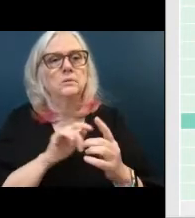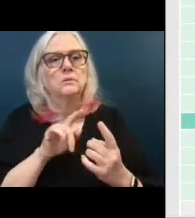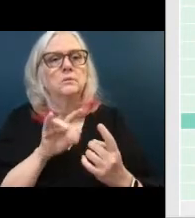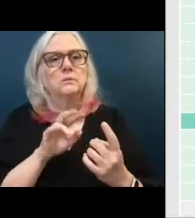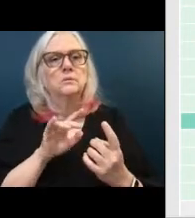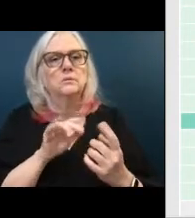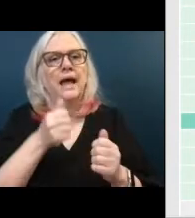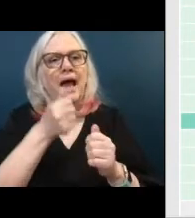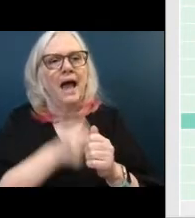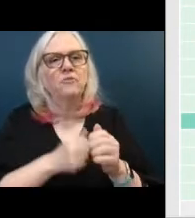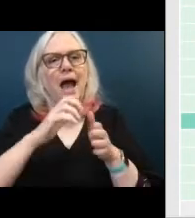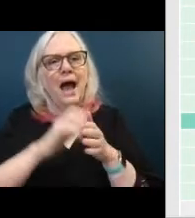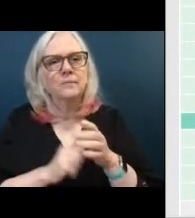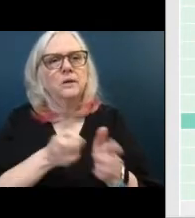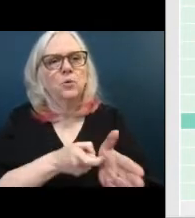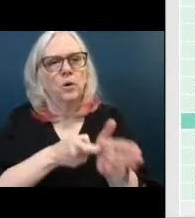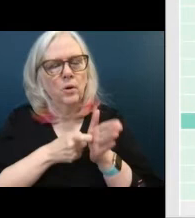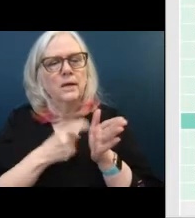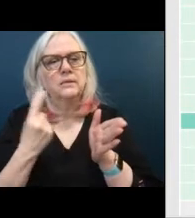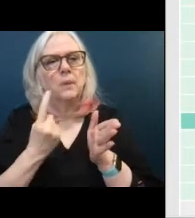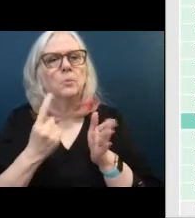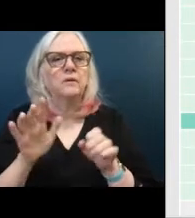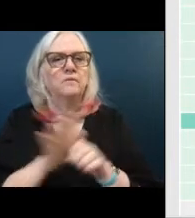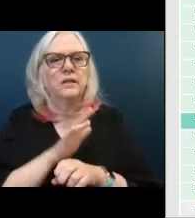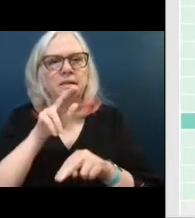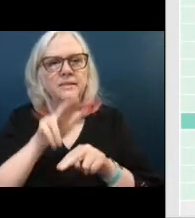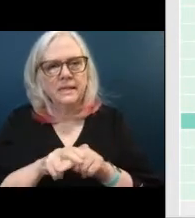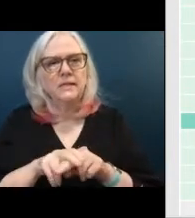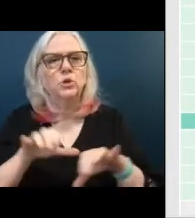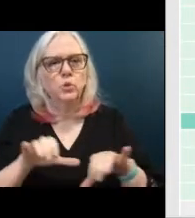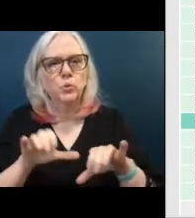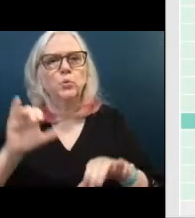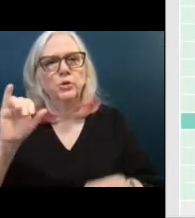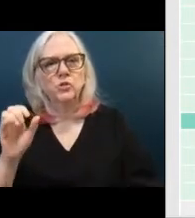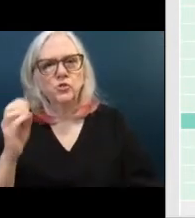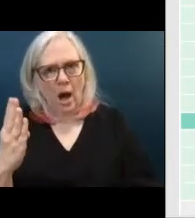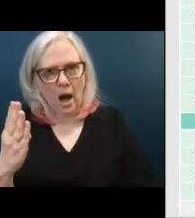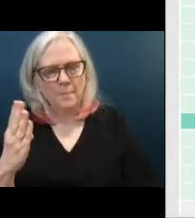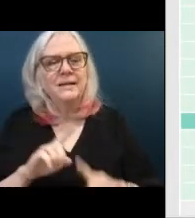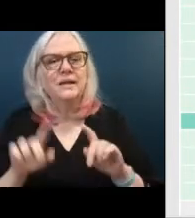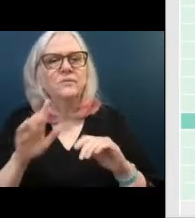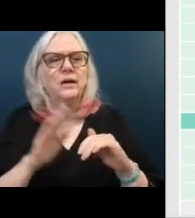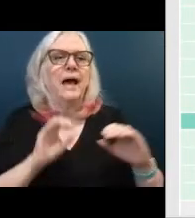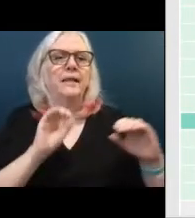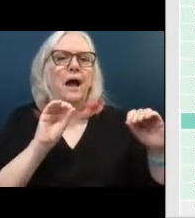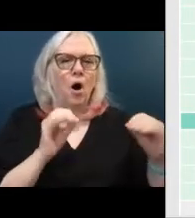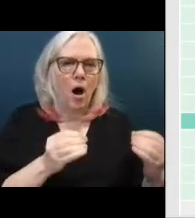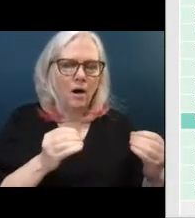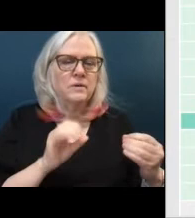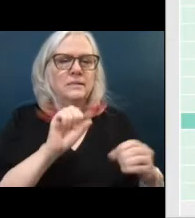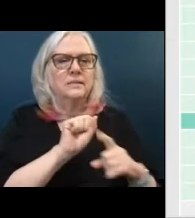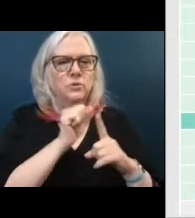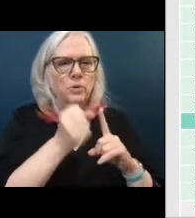every absence requires somebody to fill a seat to do the job unlike an office setting where maybe somebody else picks up the phone or picks up the